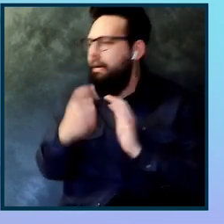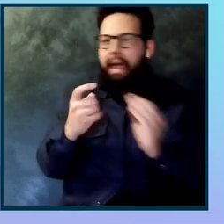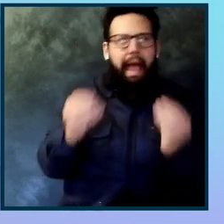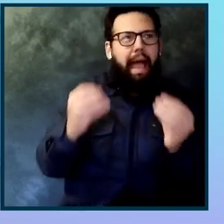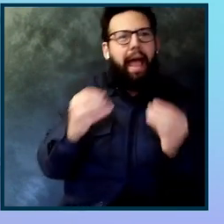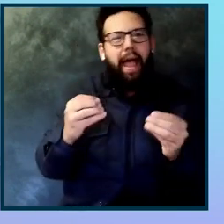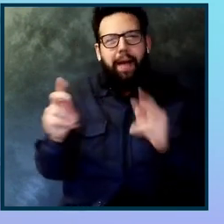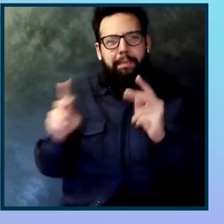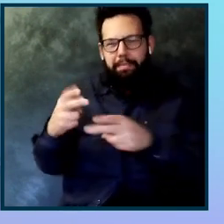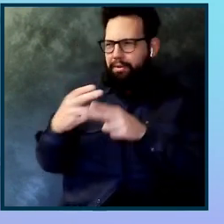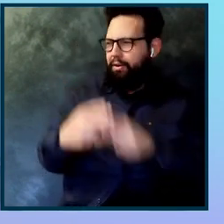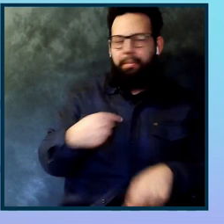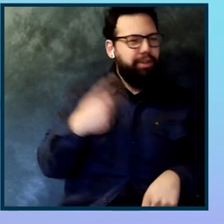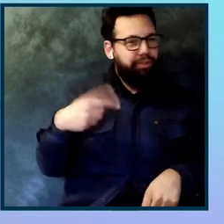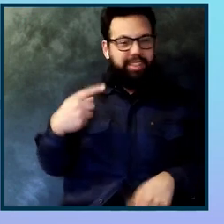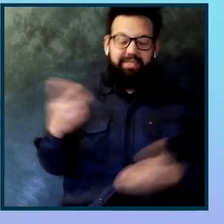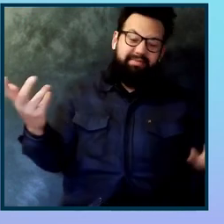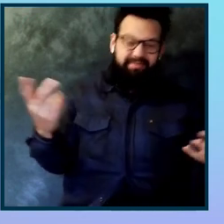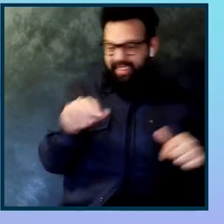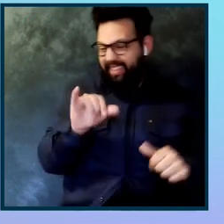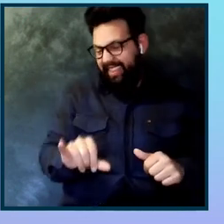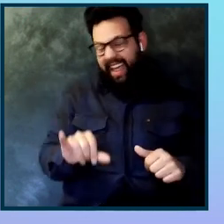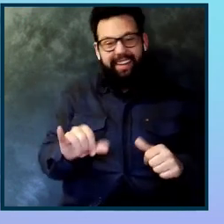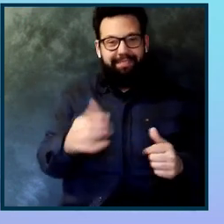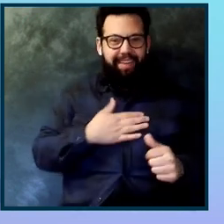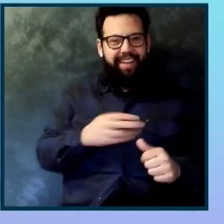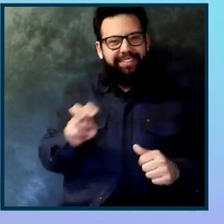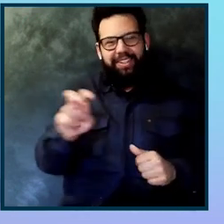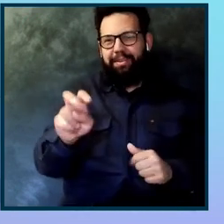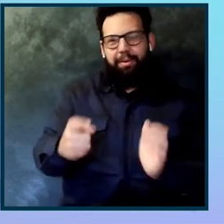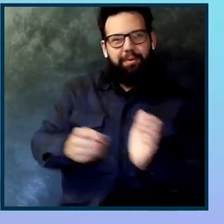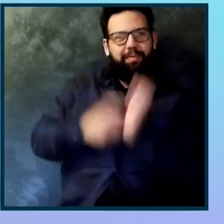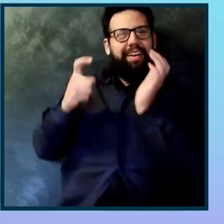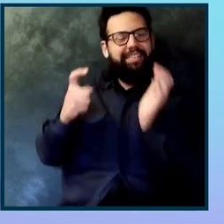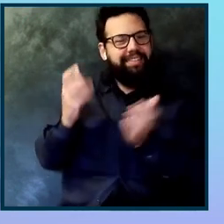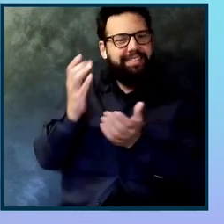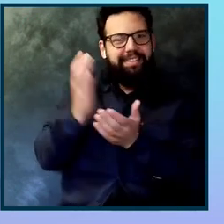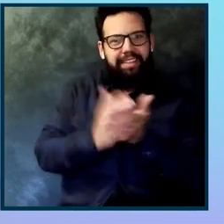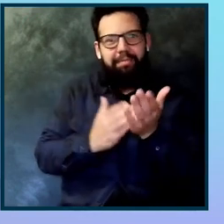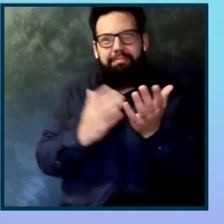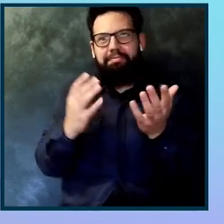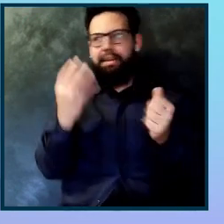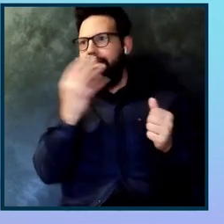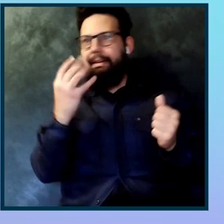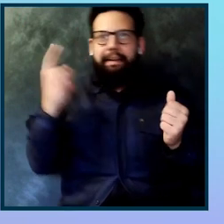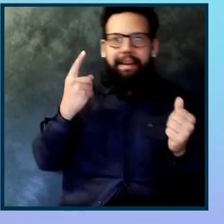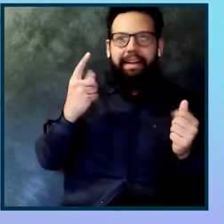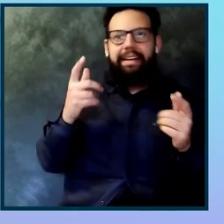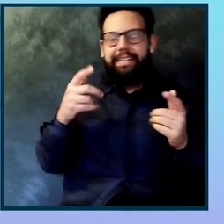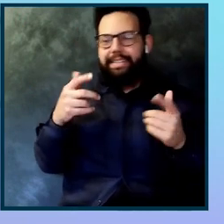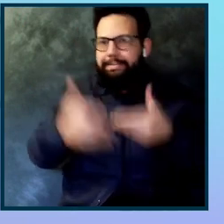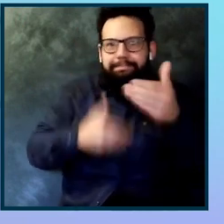me crazy, but it takes a little bit of crazy. This journey does. For all the awardees, I think it's safe to assume this accessibility